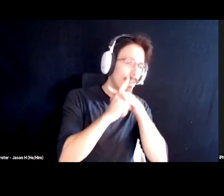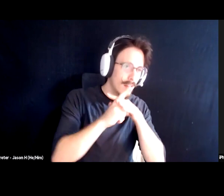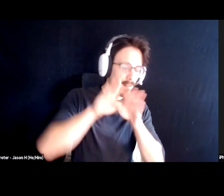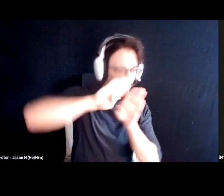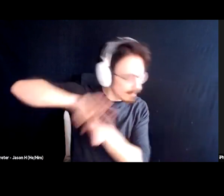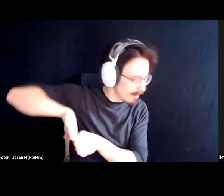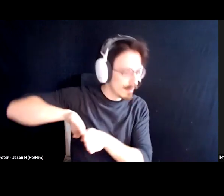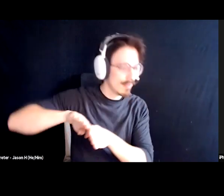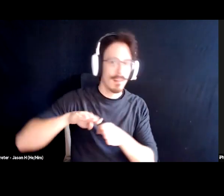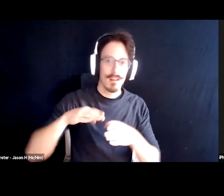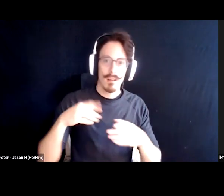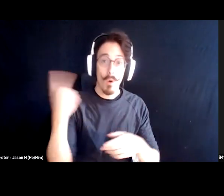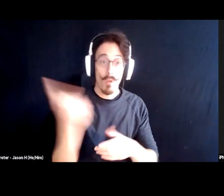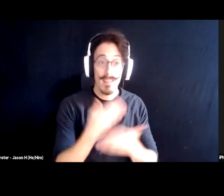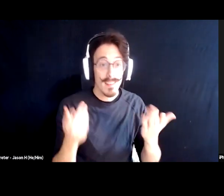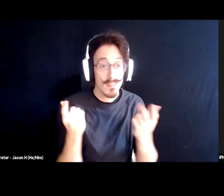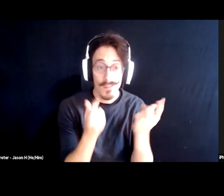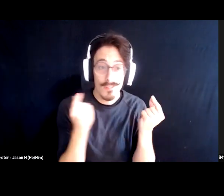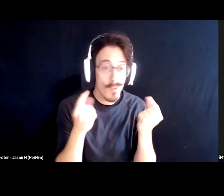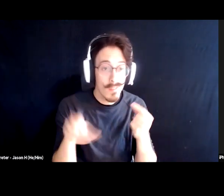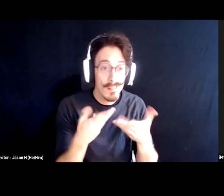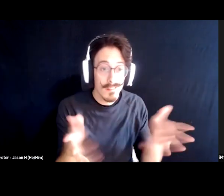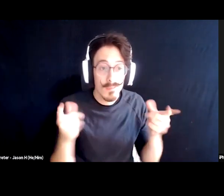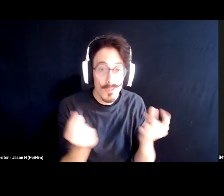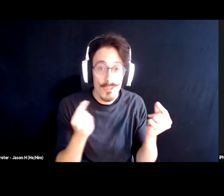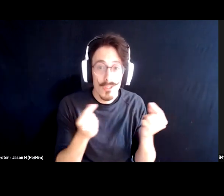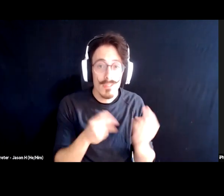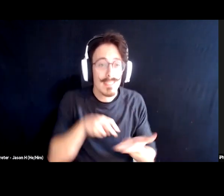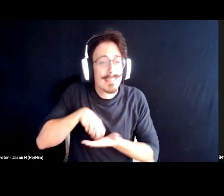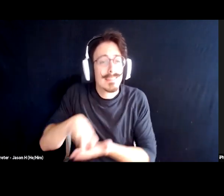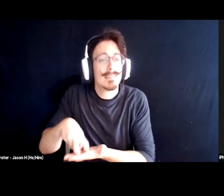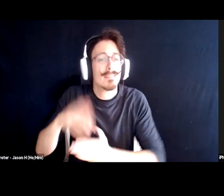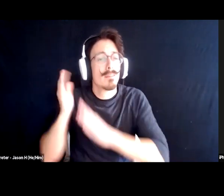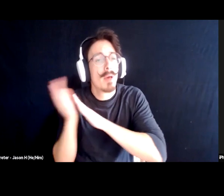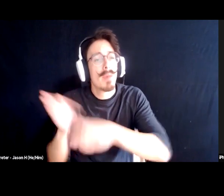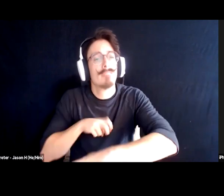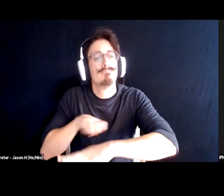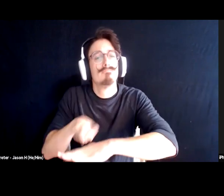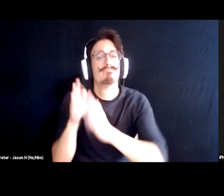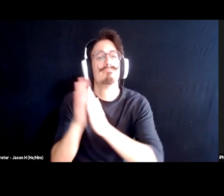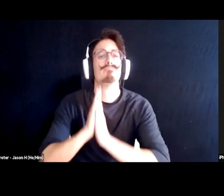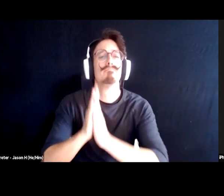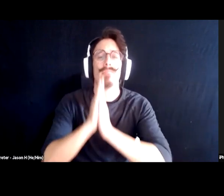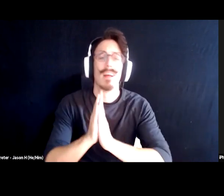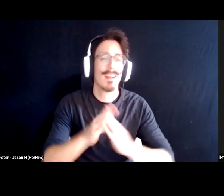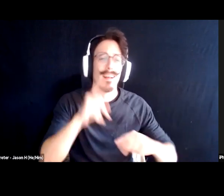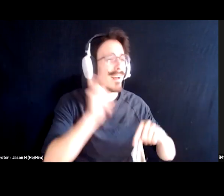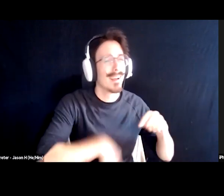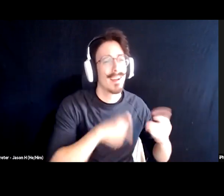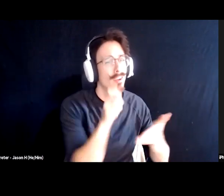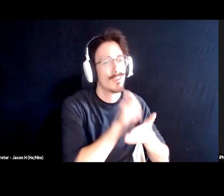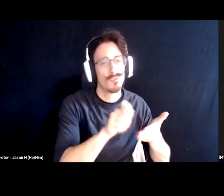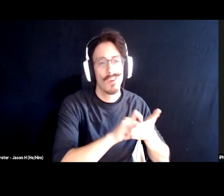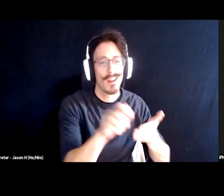i guess the only thing left to do now is to kneel down by bed and break because honey i can't even write a song